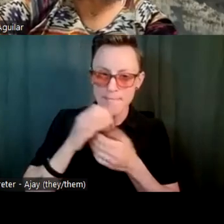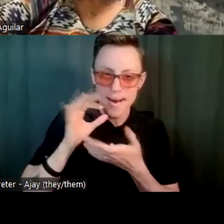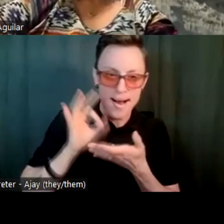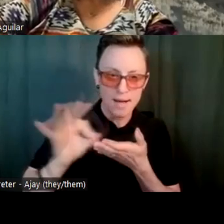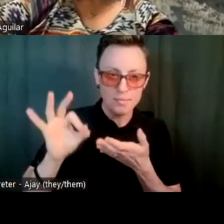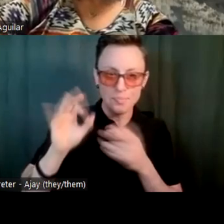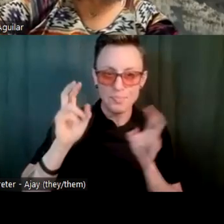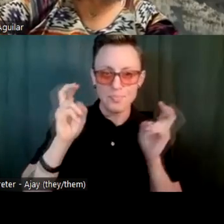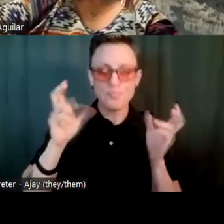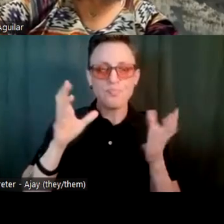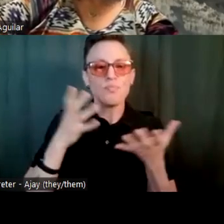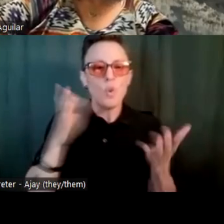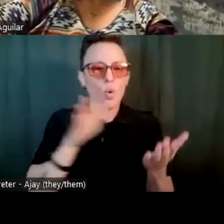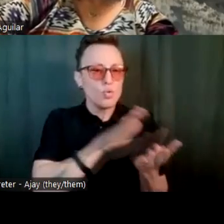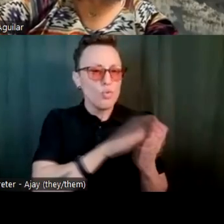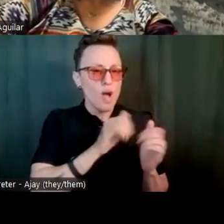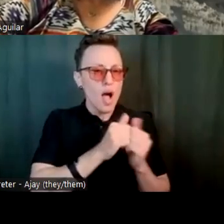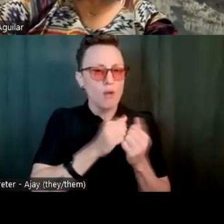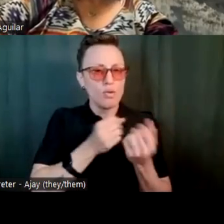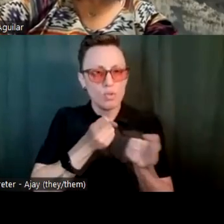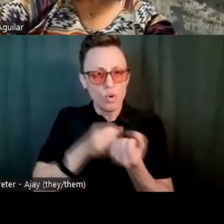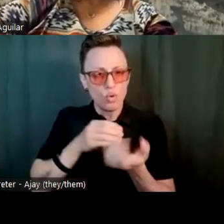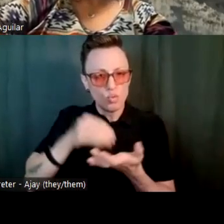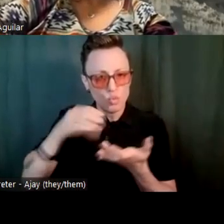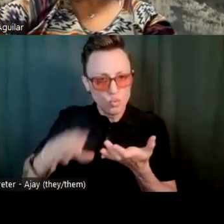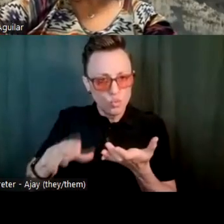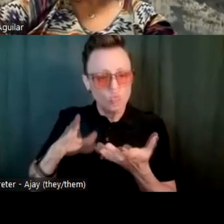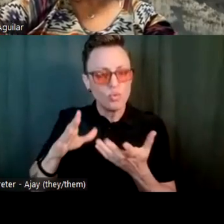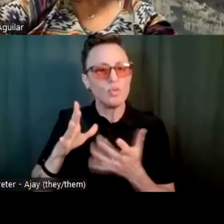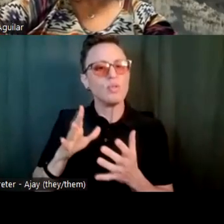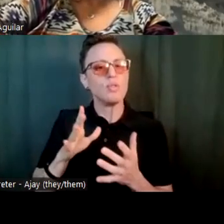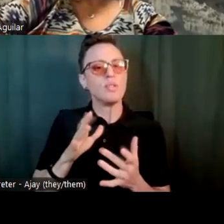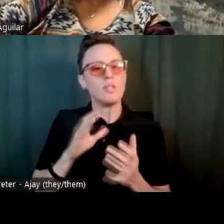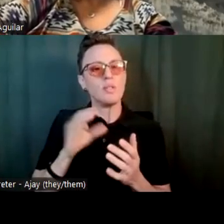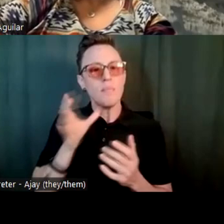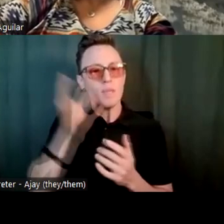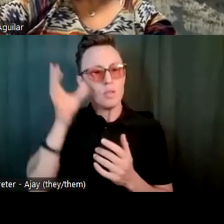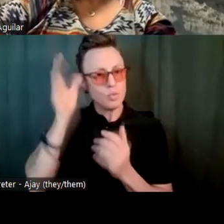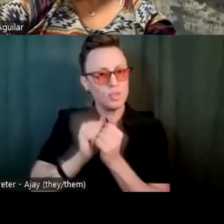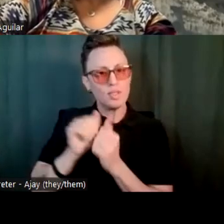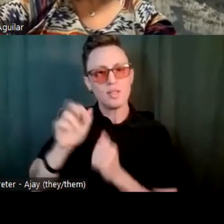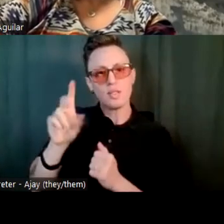to better support parents of children with disabilities? Again, the floor is open to anyone who wants to start.